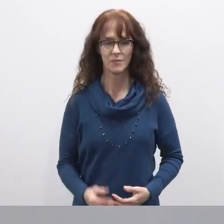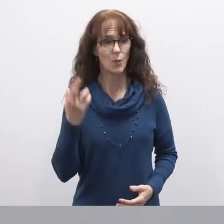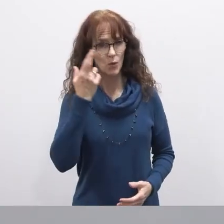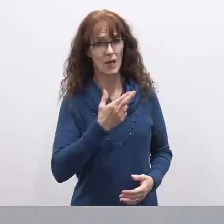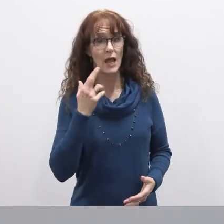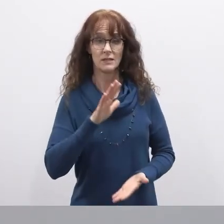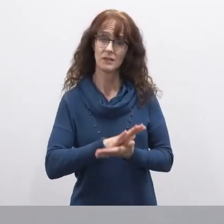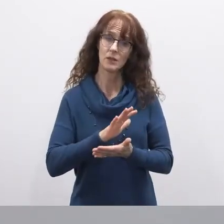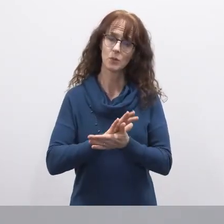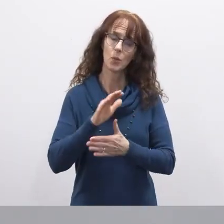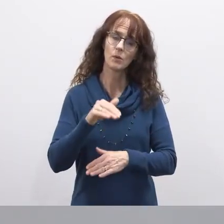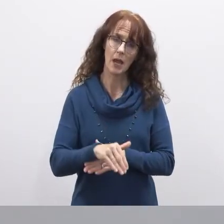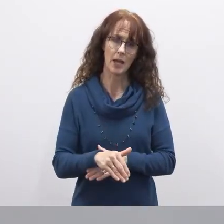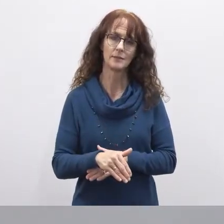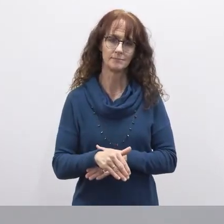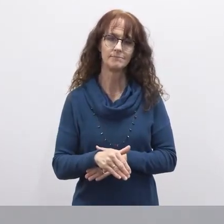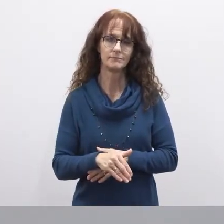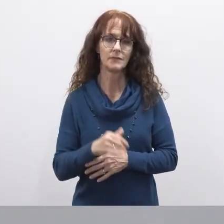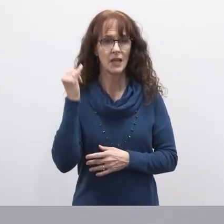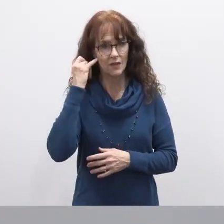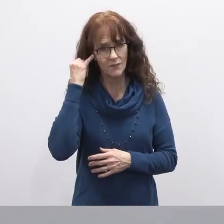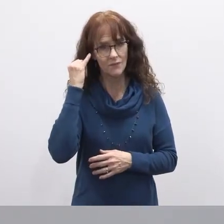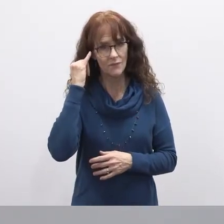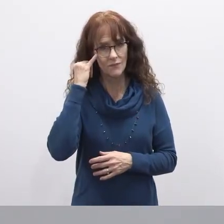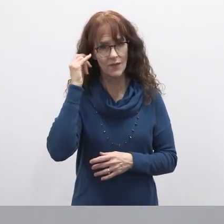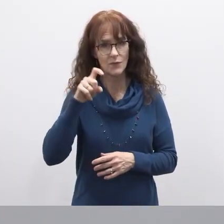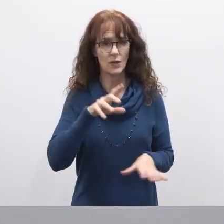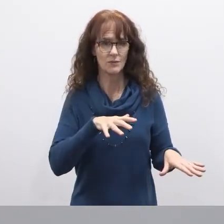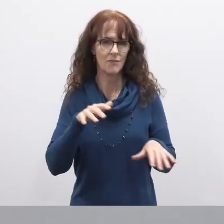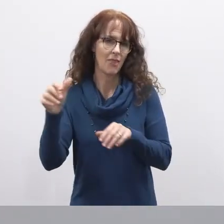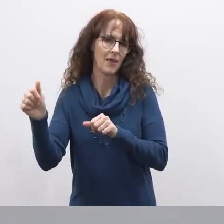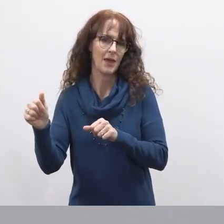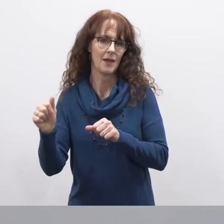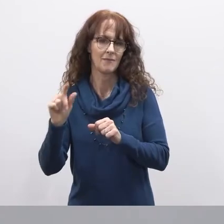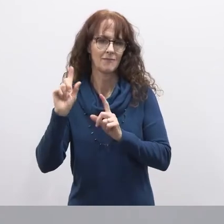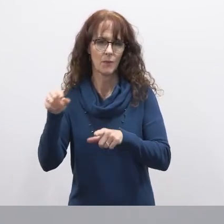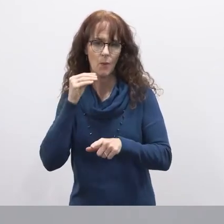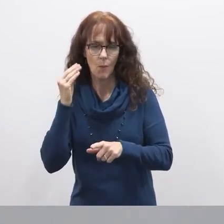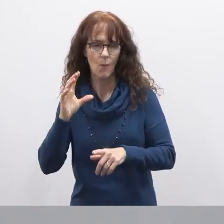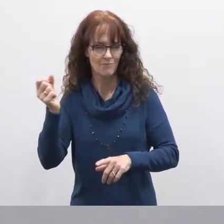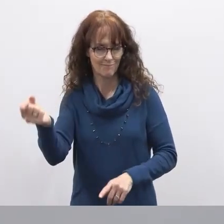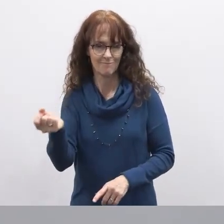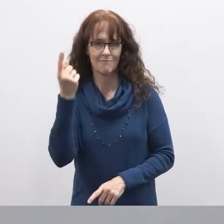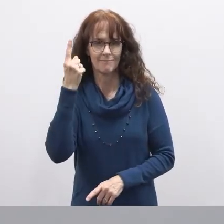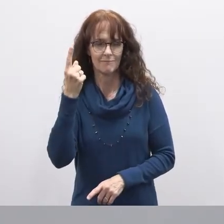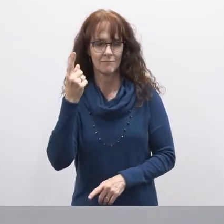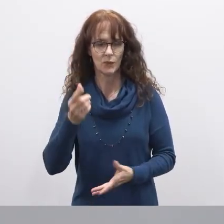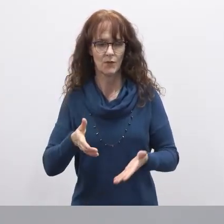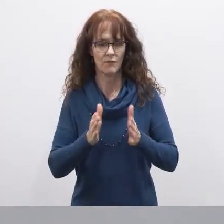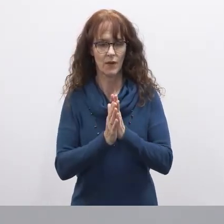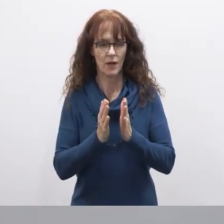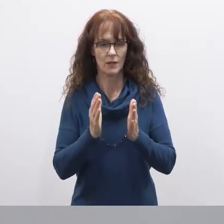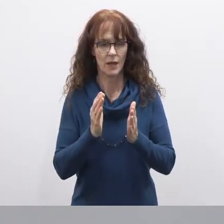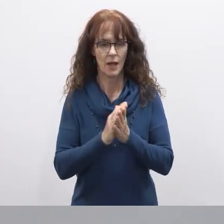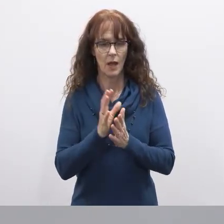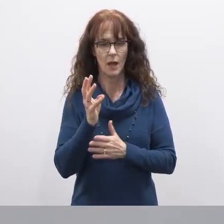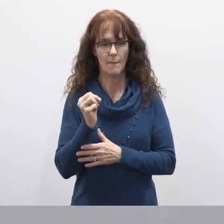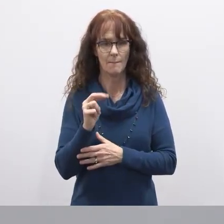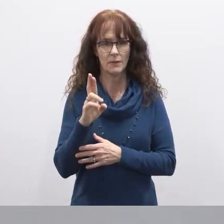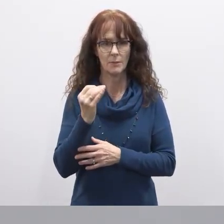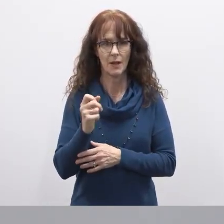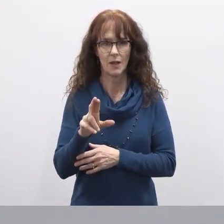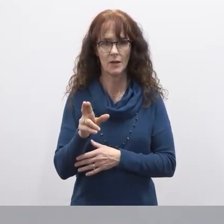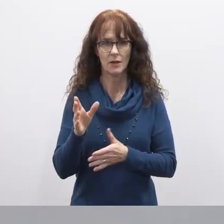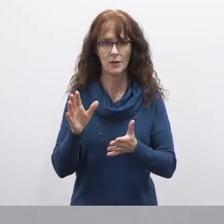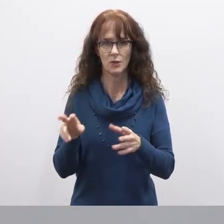it's a school night so if you need to get home uh we completely understand but uh you forgot to ask mr miller to do the song and dance that we